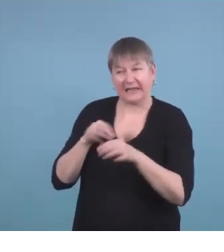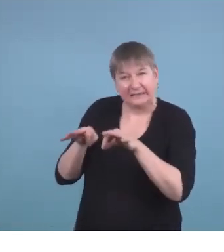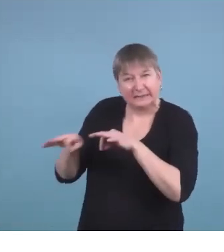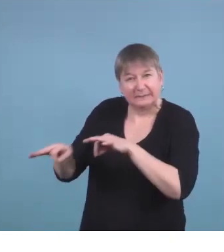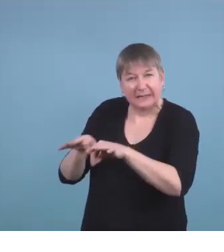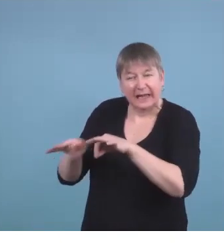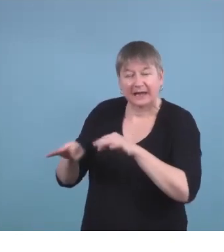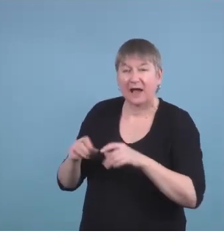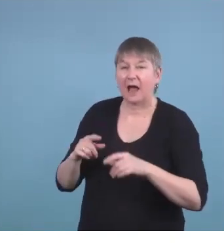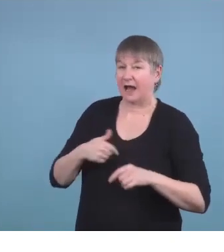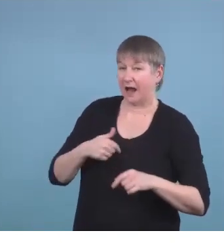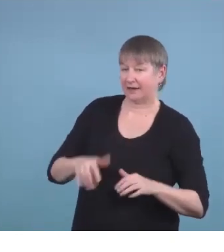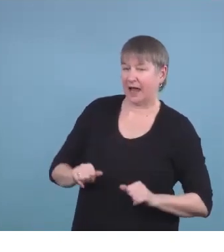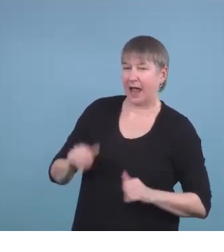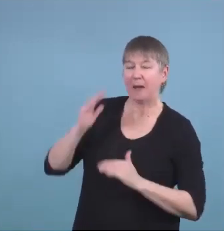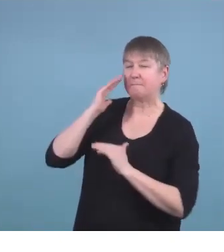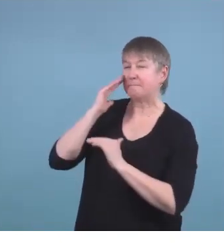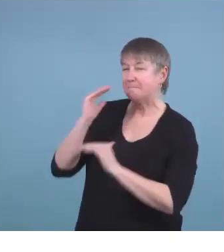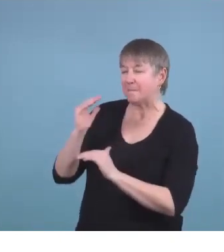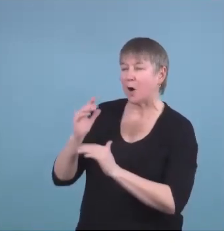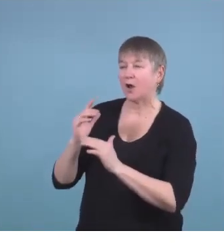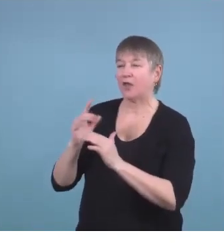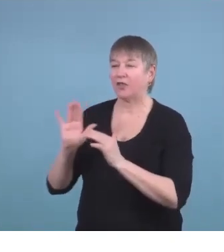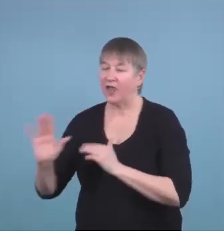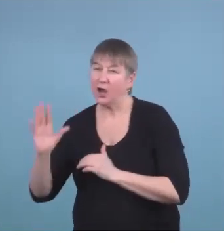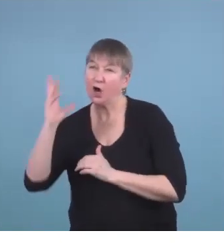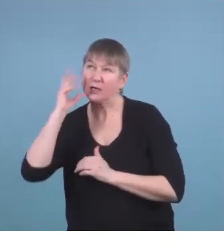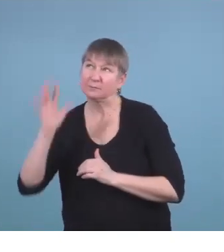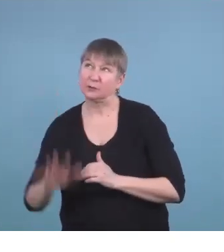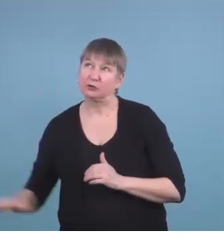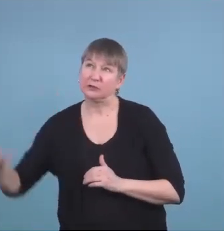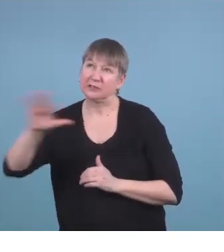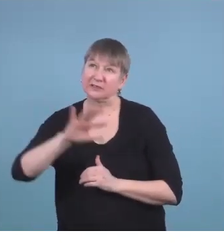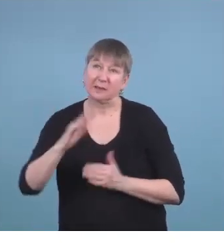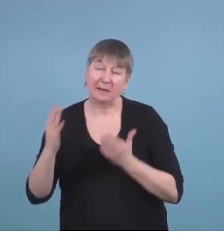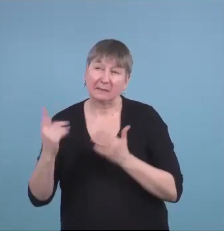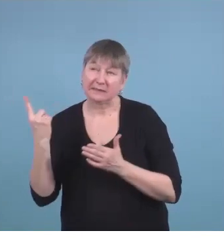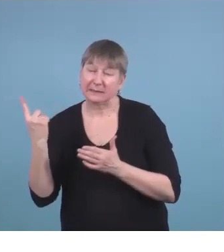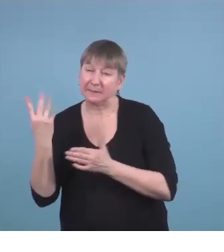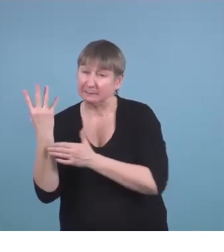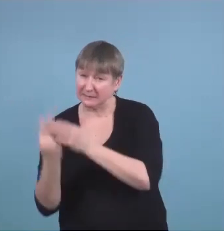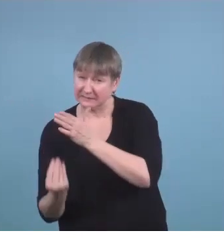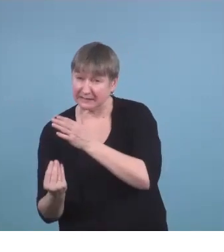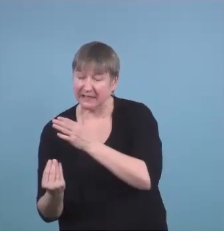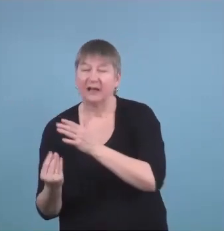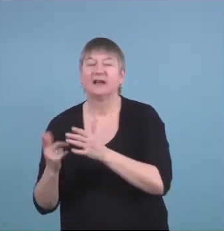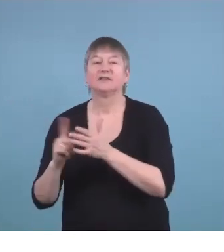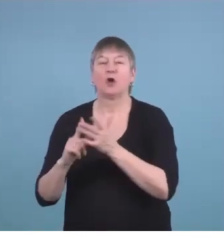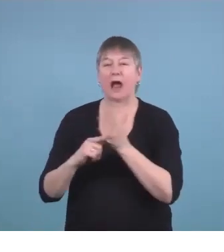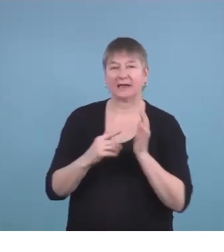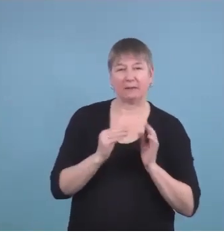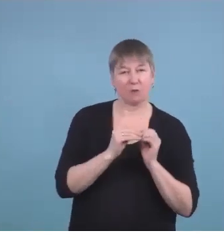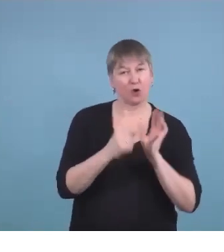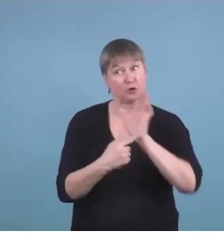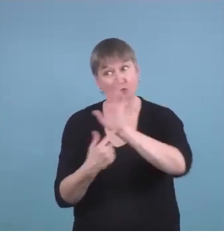what is possibly missing in their experiential background and bring that in so that they can have a